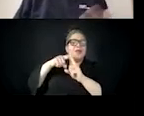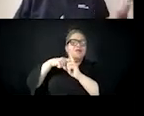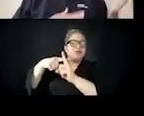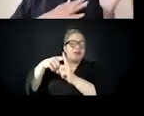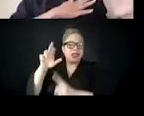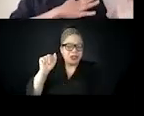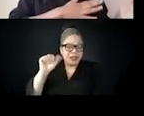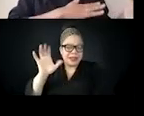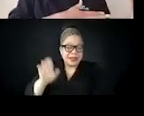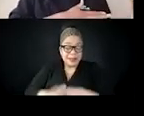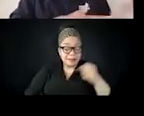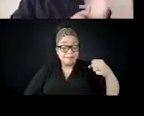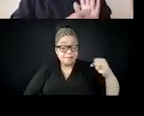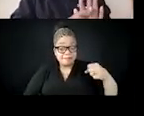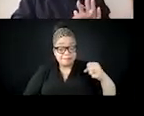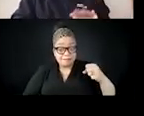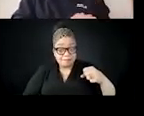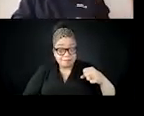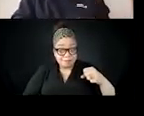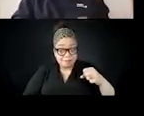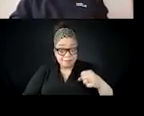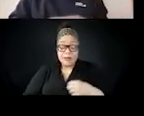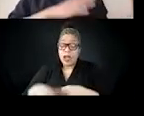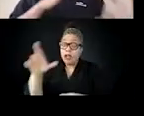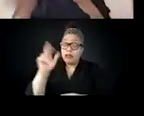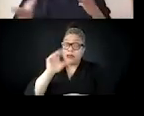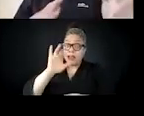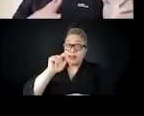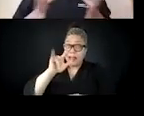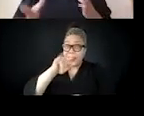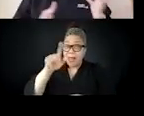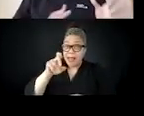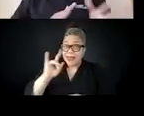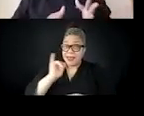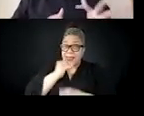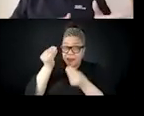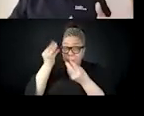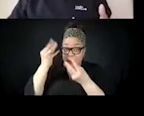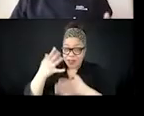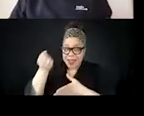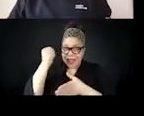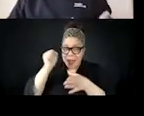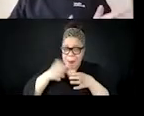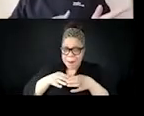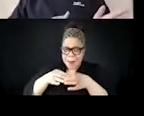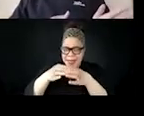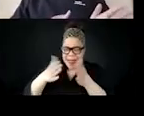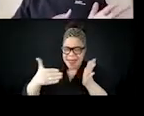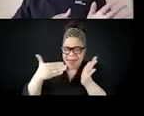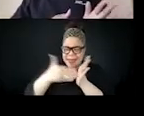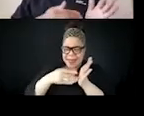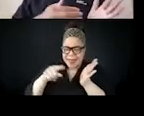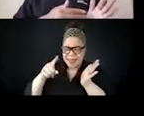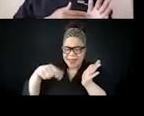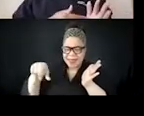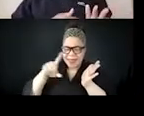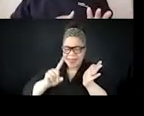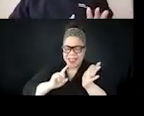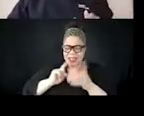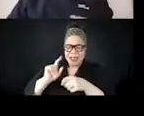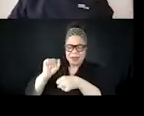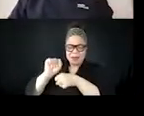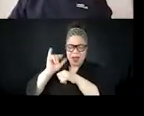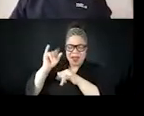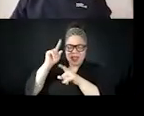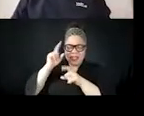strategic use of falsified race or ethnic identities or focus on race as a wedge issue. And so I've, some of you